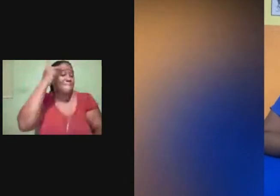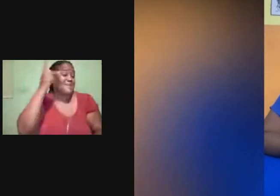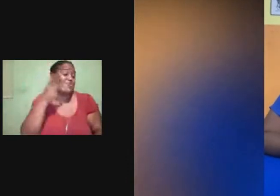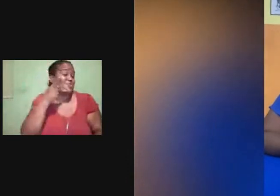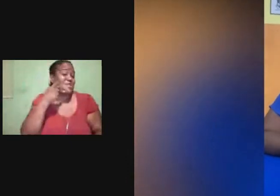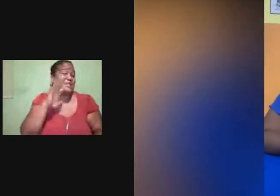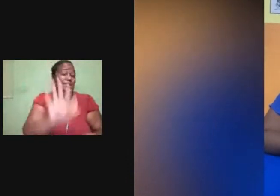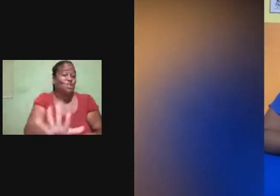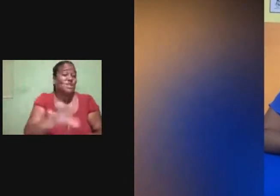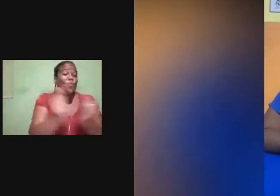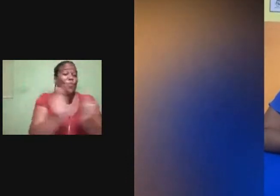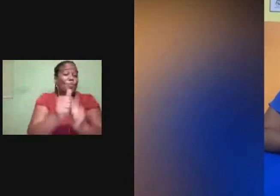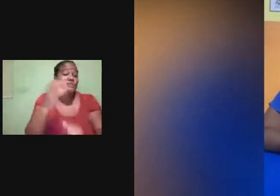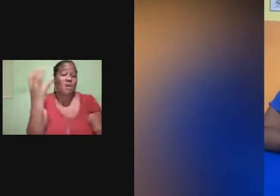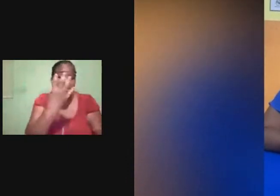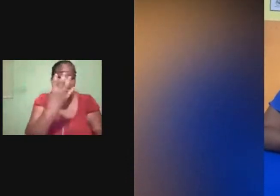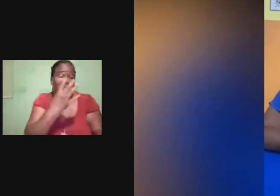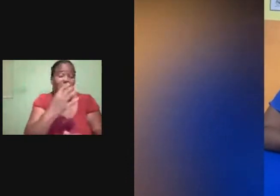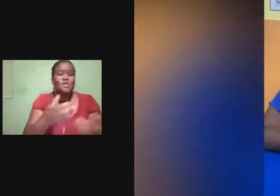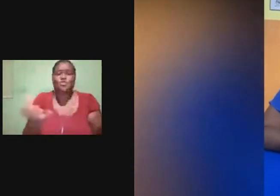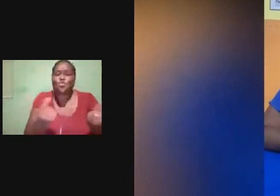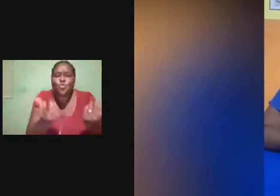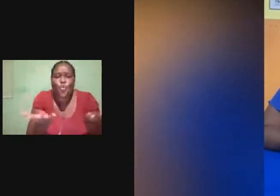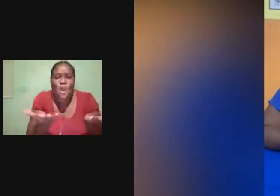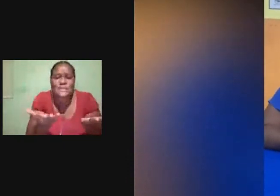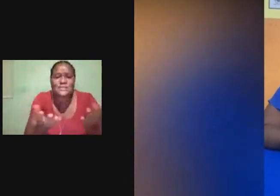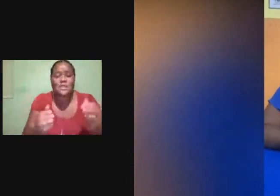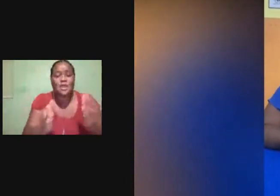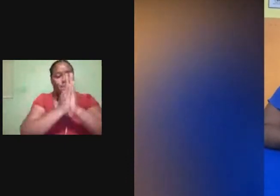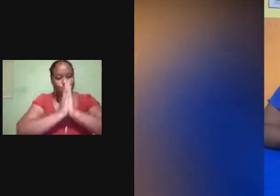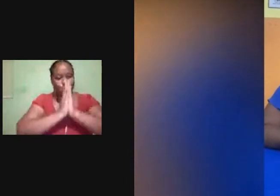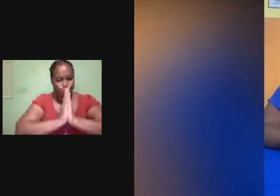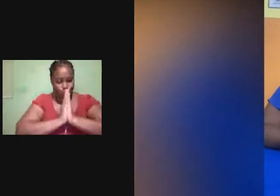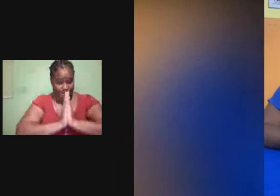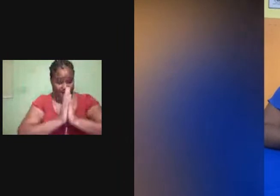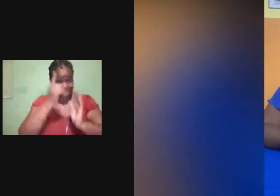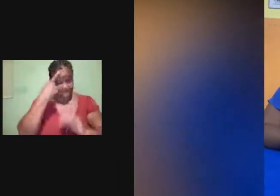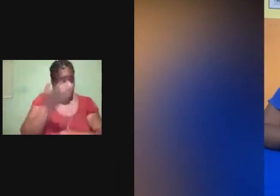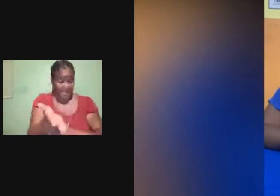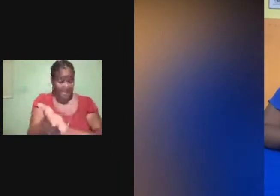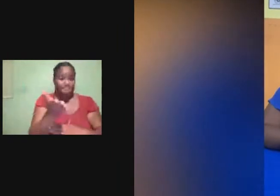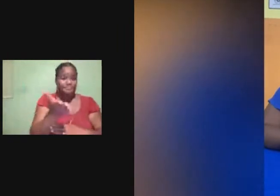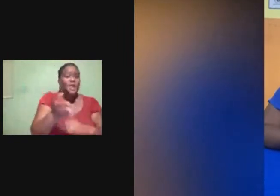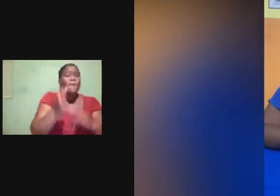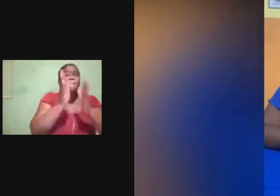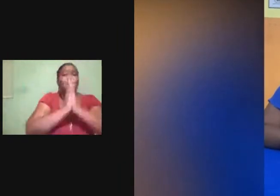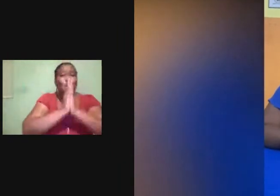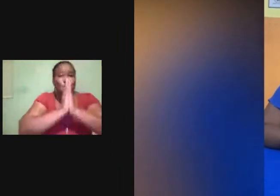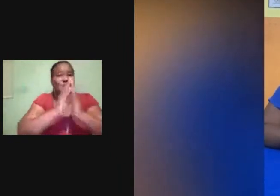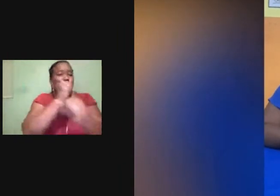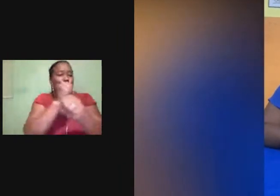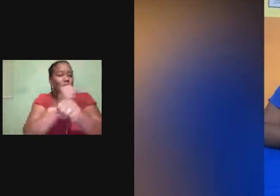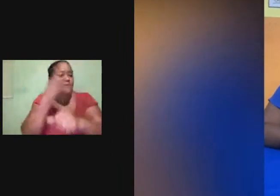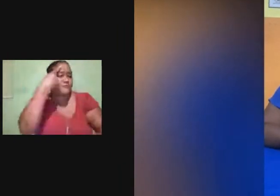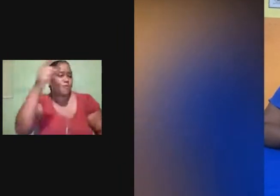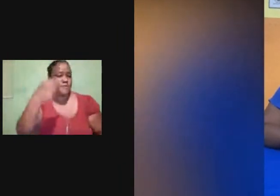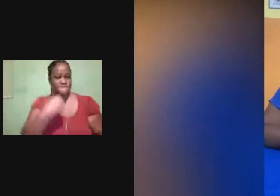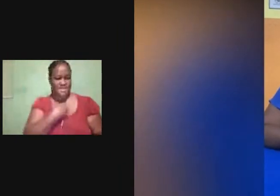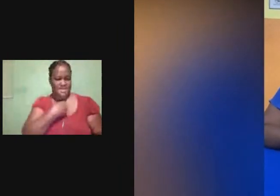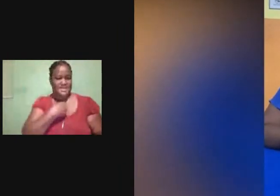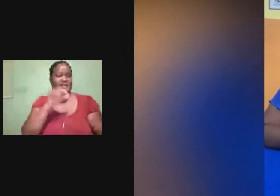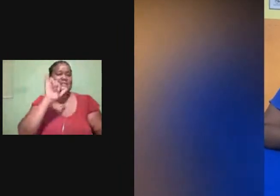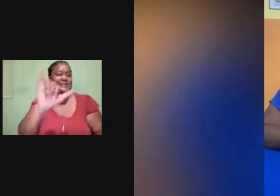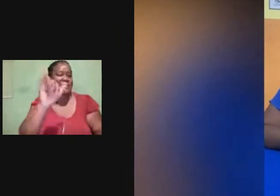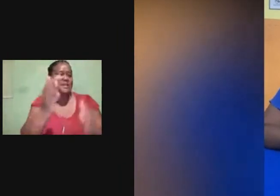for them. Prayer works. And it has been working for me. Through prayer, I can say that Nathaniel